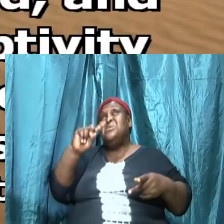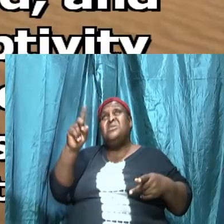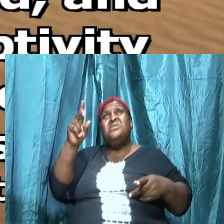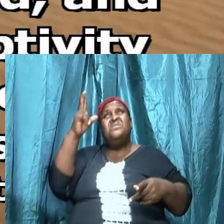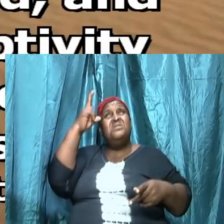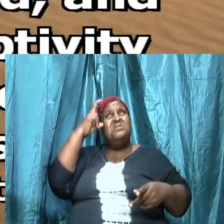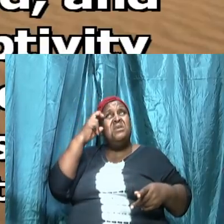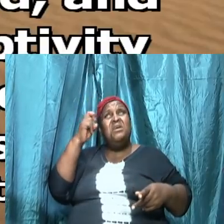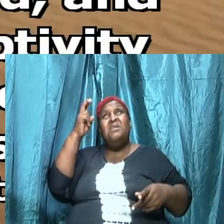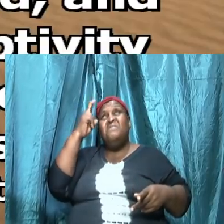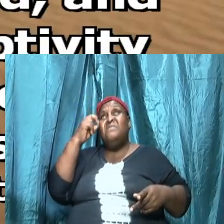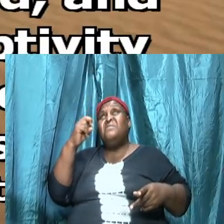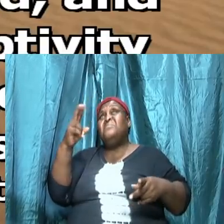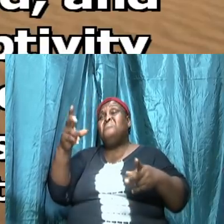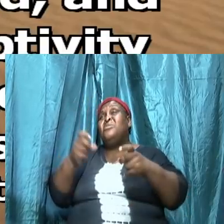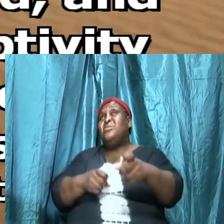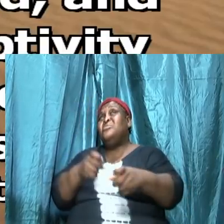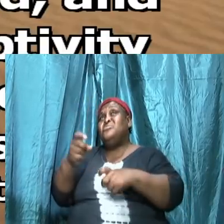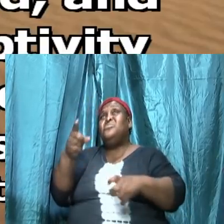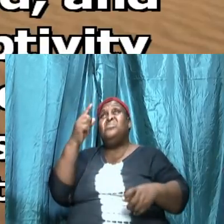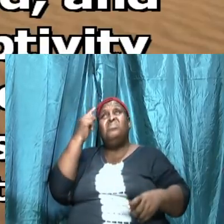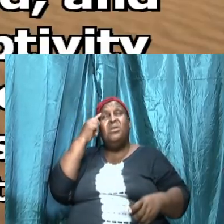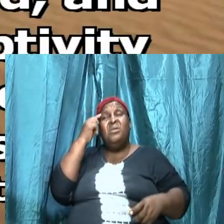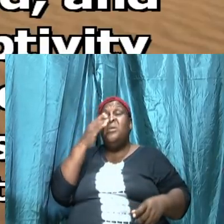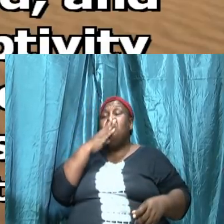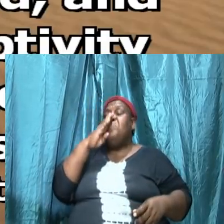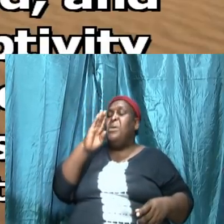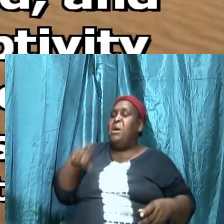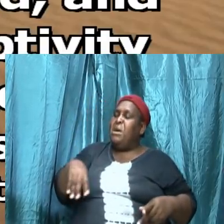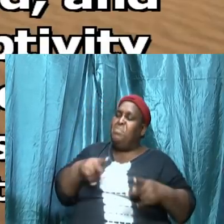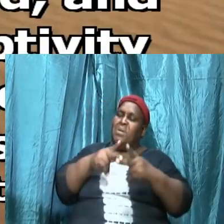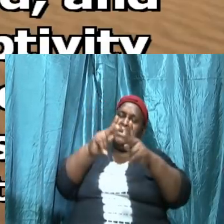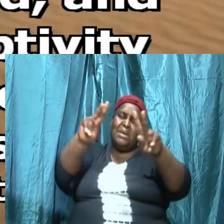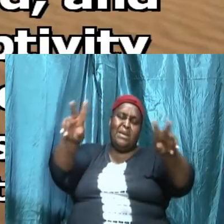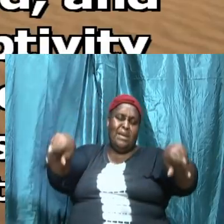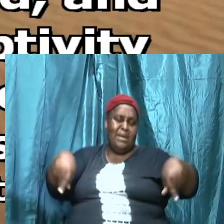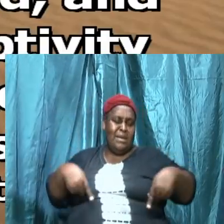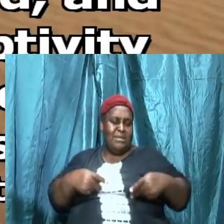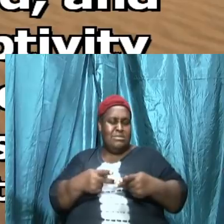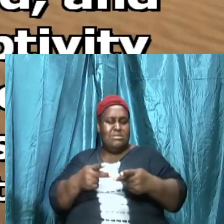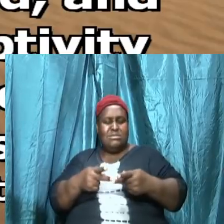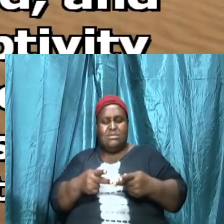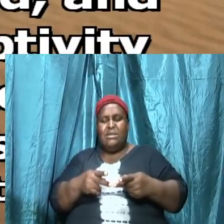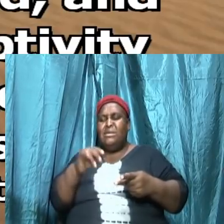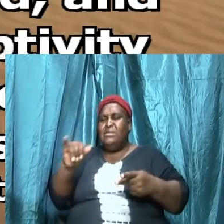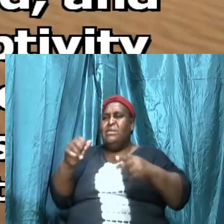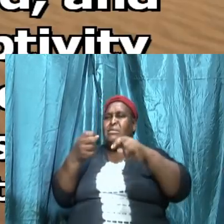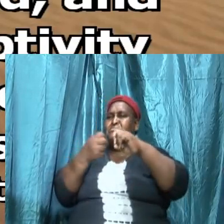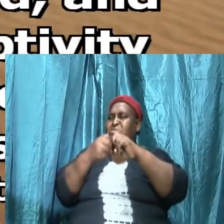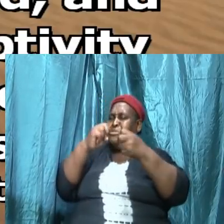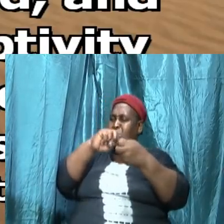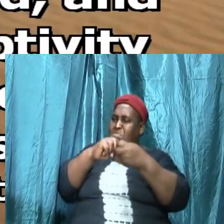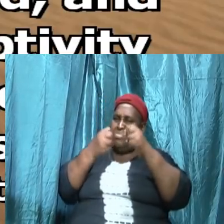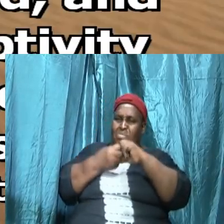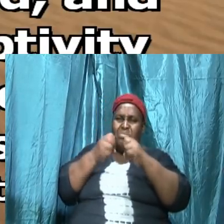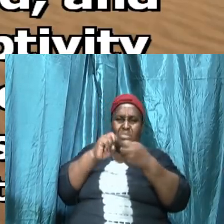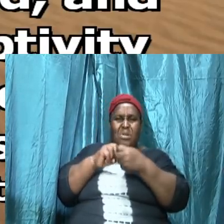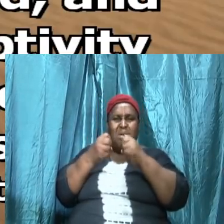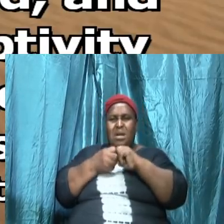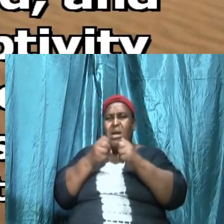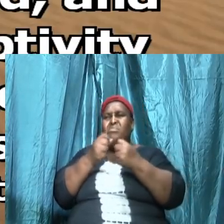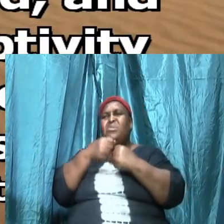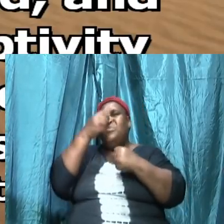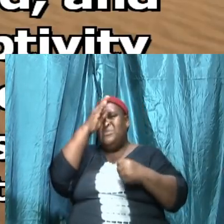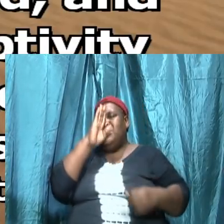bad bad place and that is a problem yes and